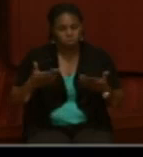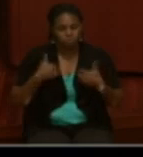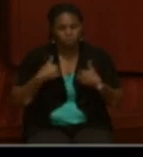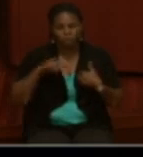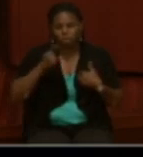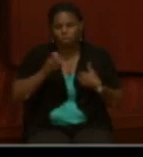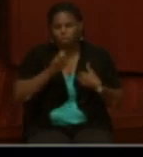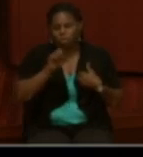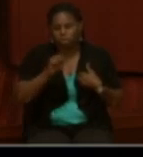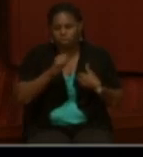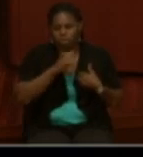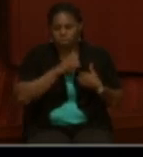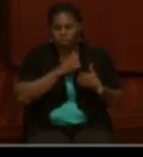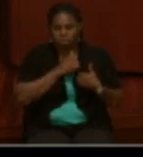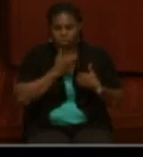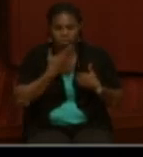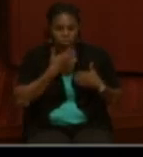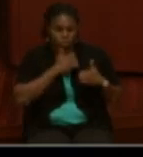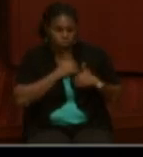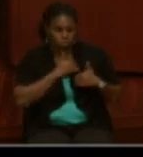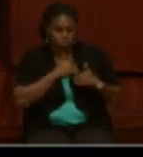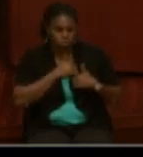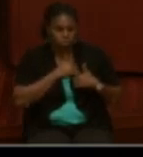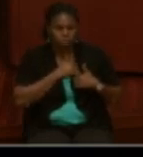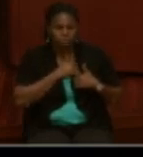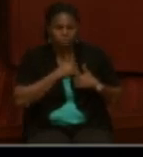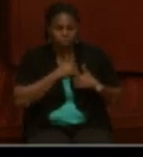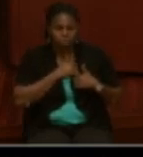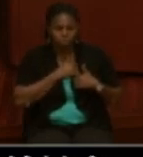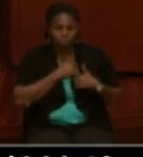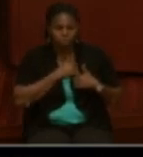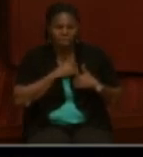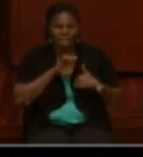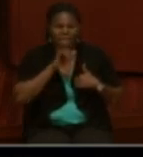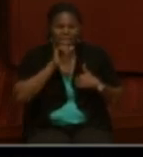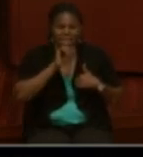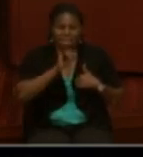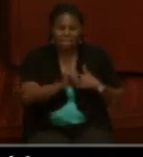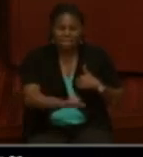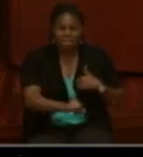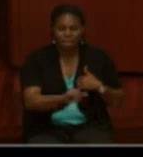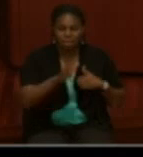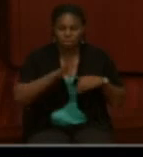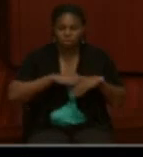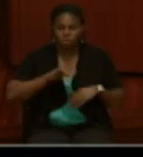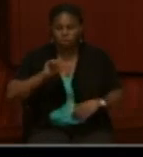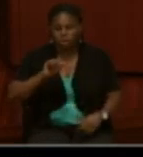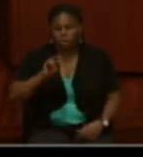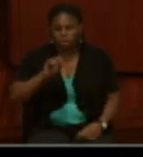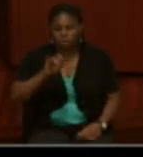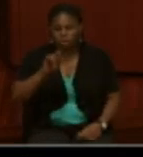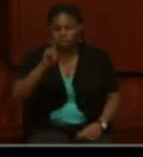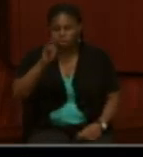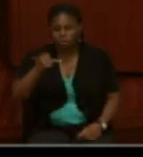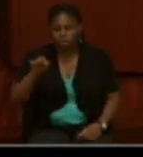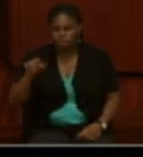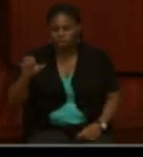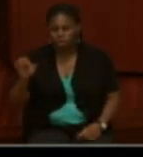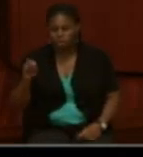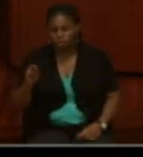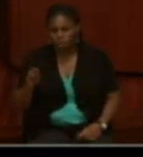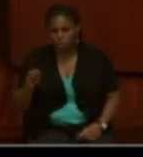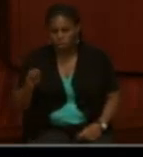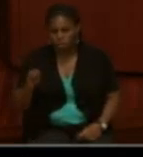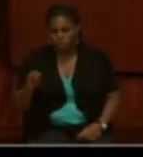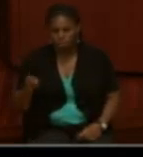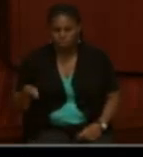troops. That's entry 627. That is found reproduced on Ancestry.com. The next one is a list